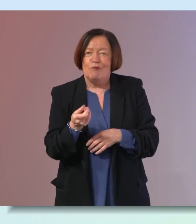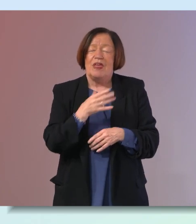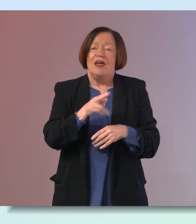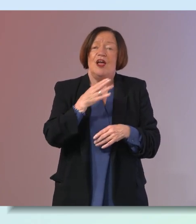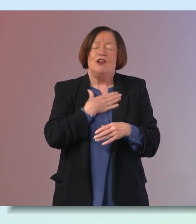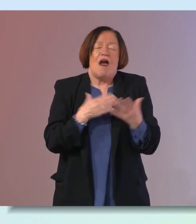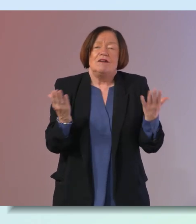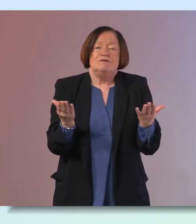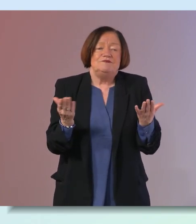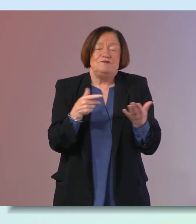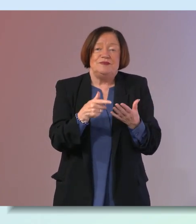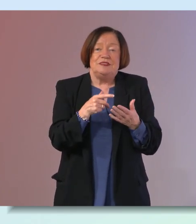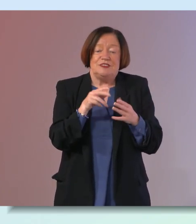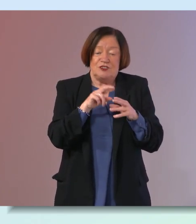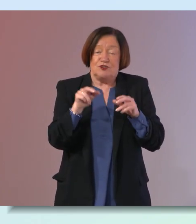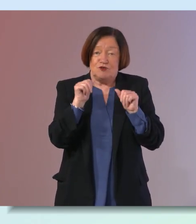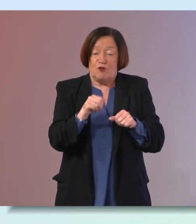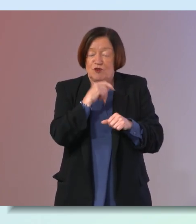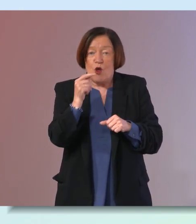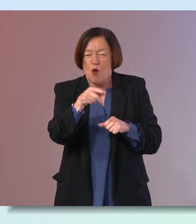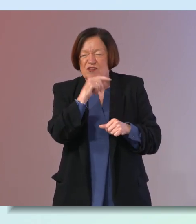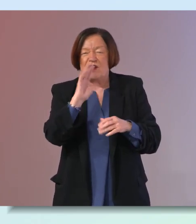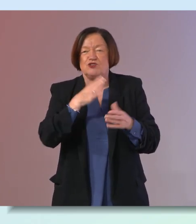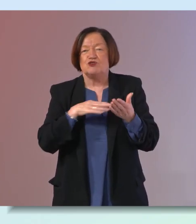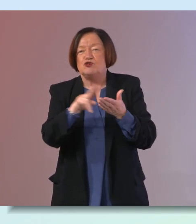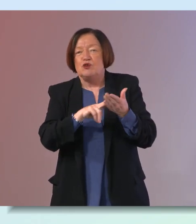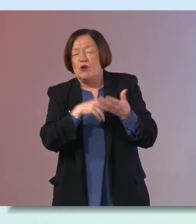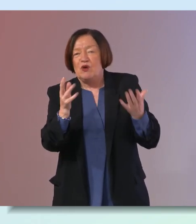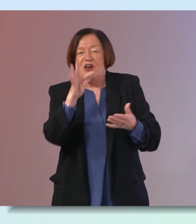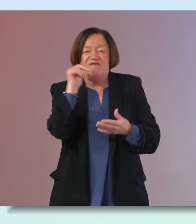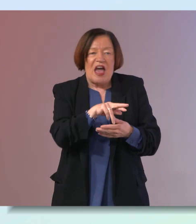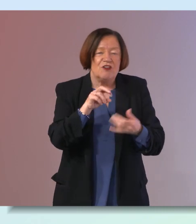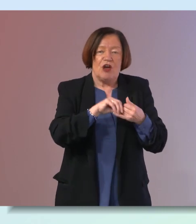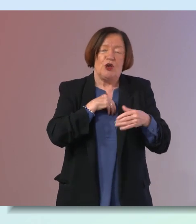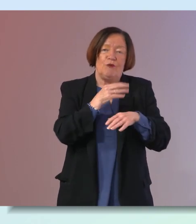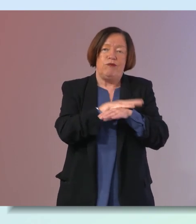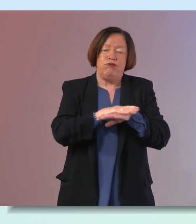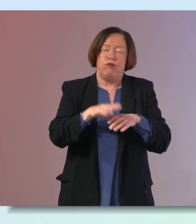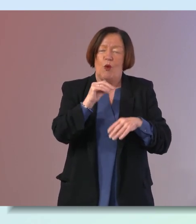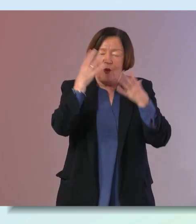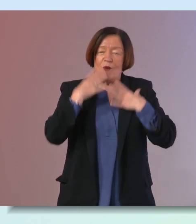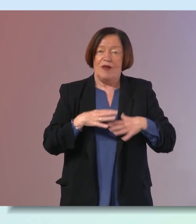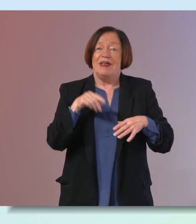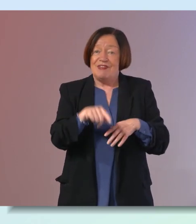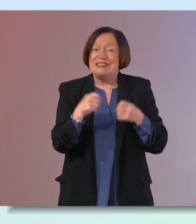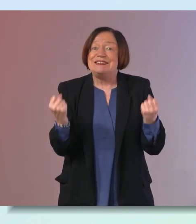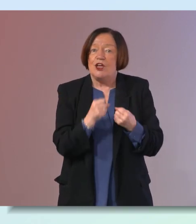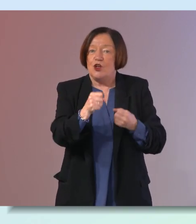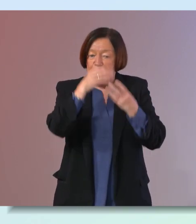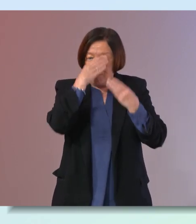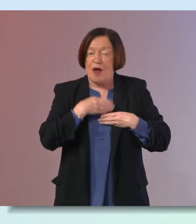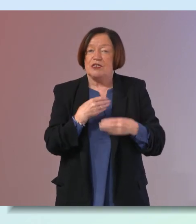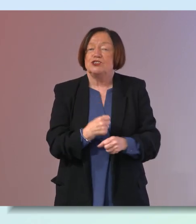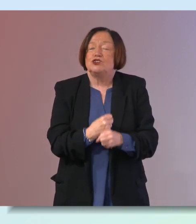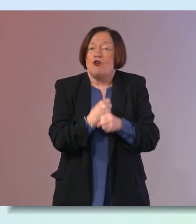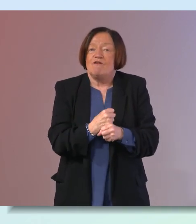at all appropriate to suggest to someone oh just use a fan or try and cool down is that that's an indication that your body's suffering